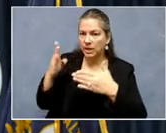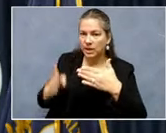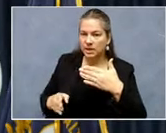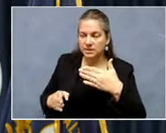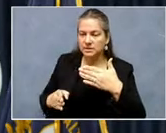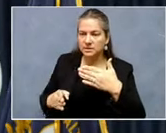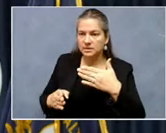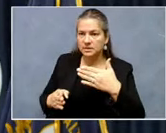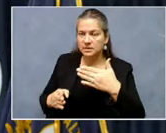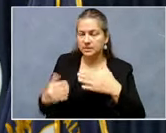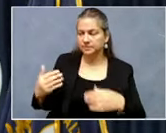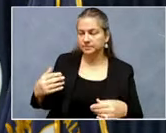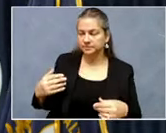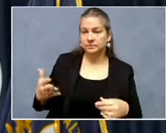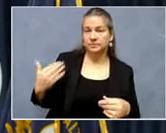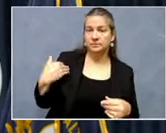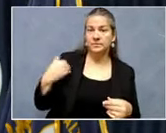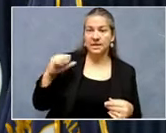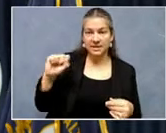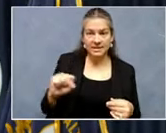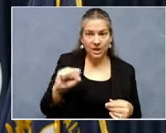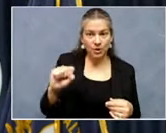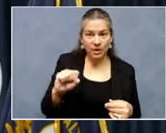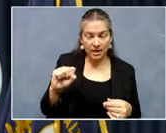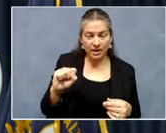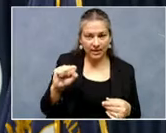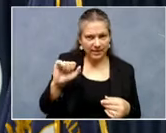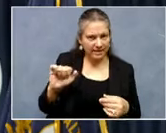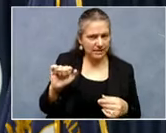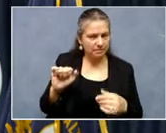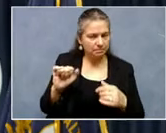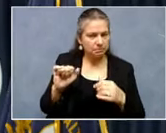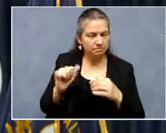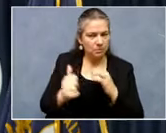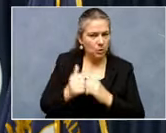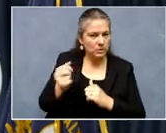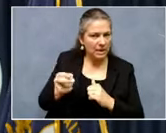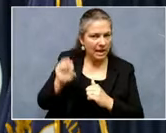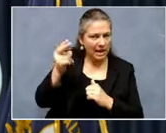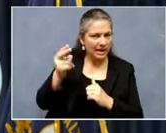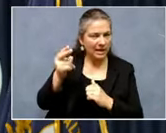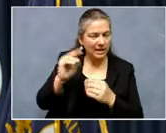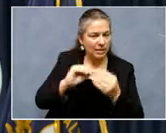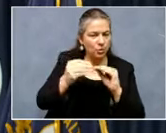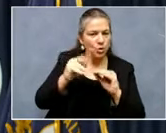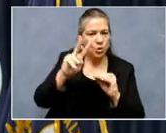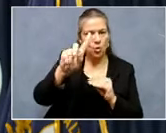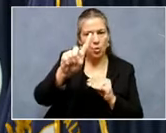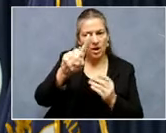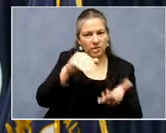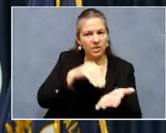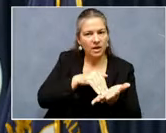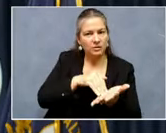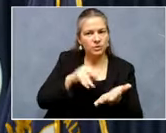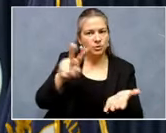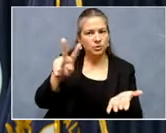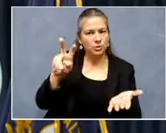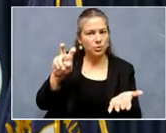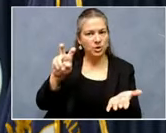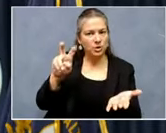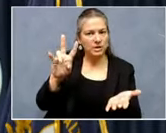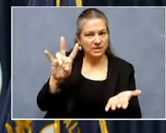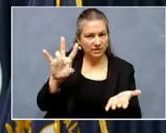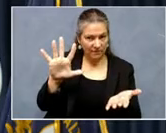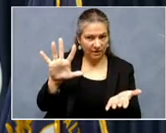Saturday. That's our highest number of cases for the three days we're reporting, 1,275. Also,